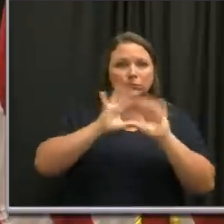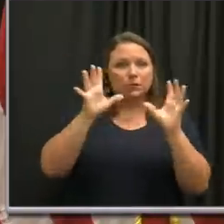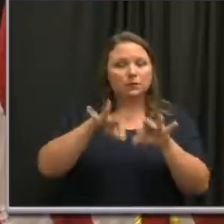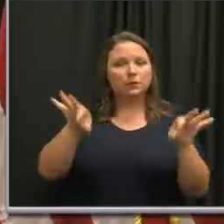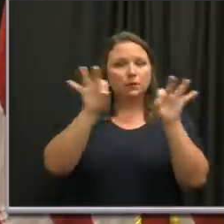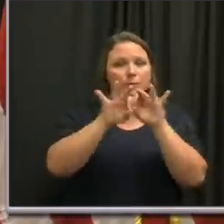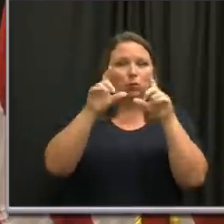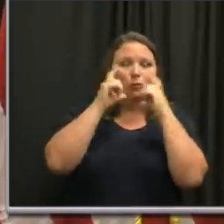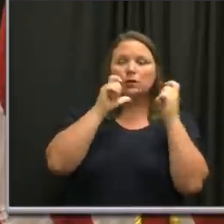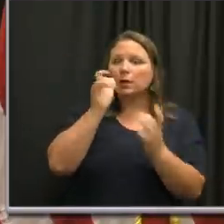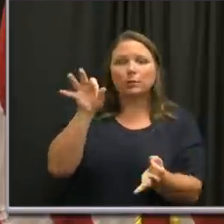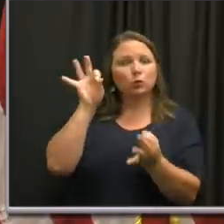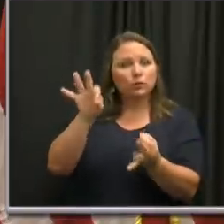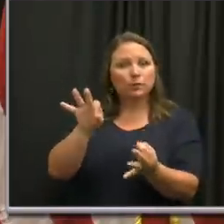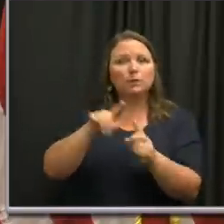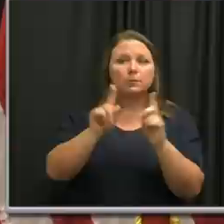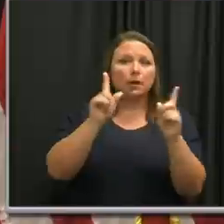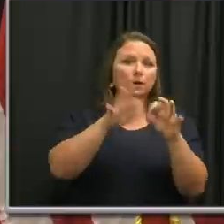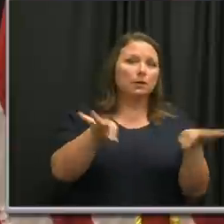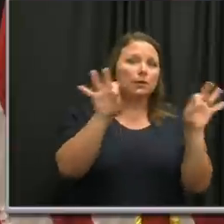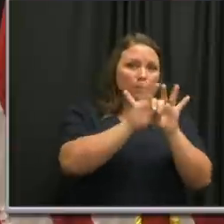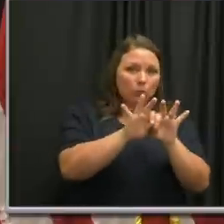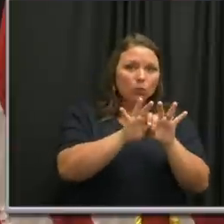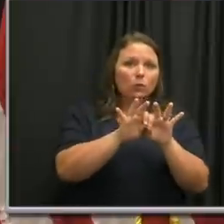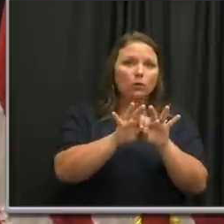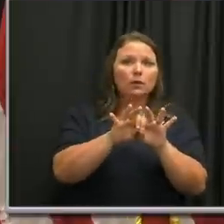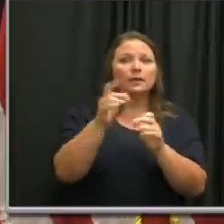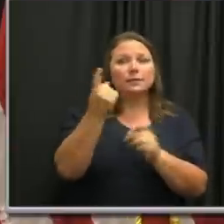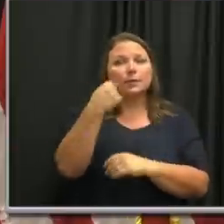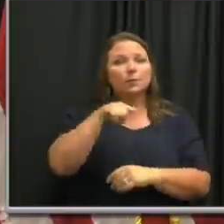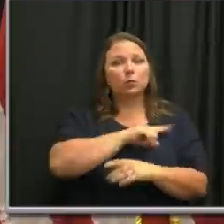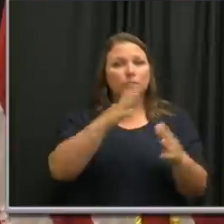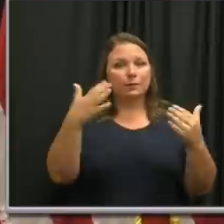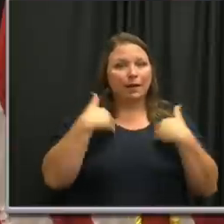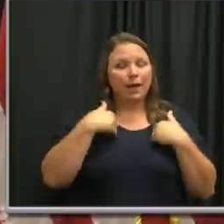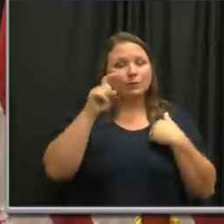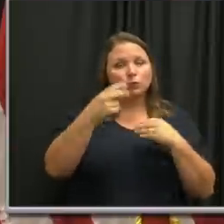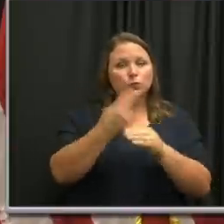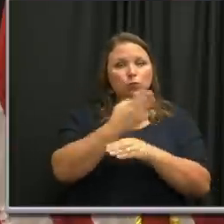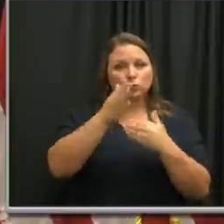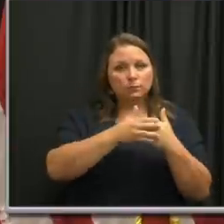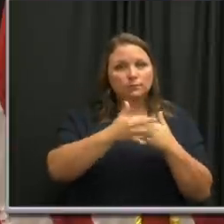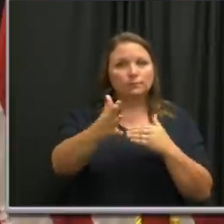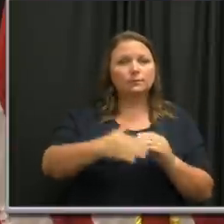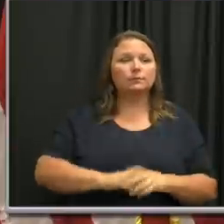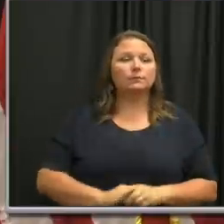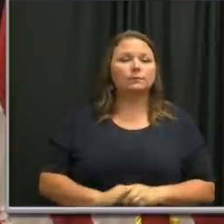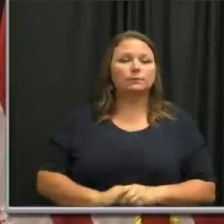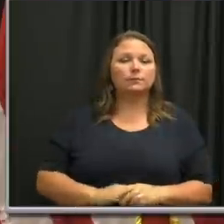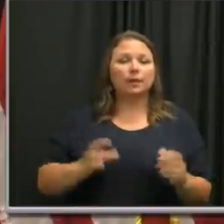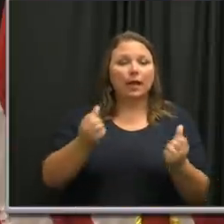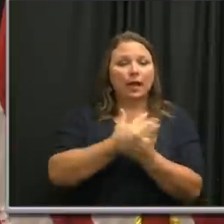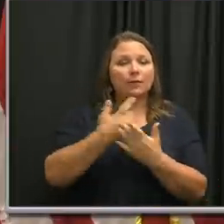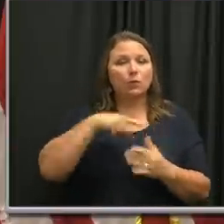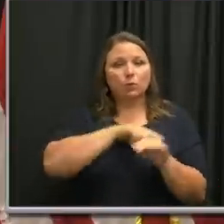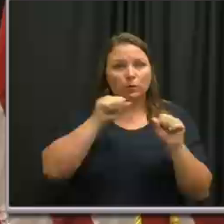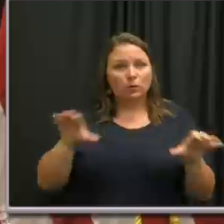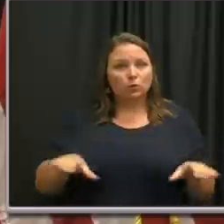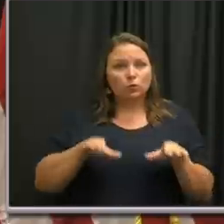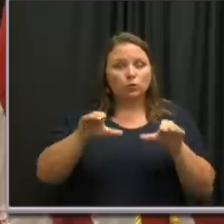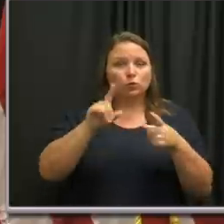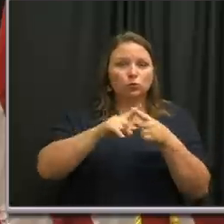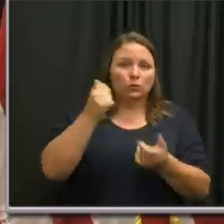tool. It's not a perfect tool, but it is one of the tools that you have and that we should use it and everything that we can do to